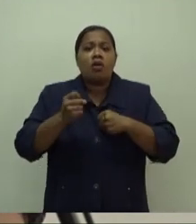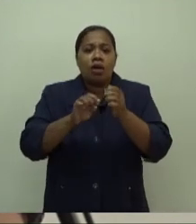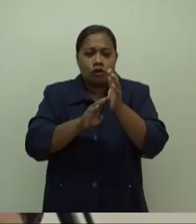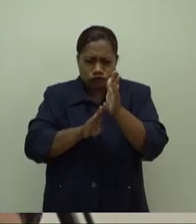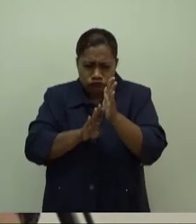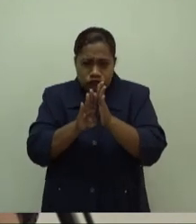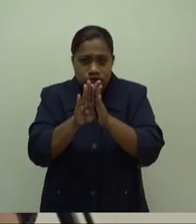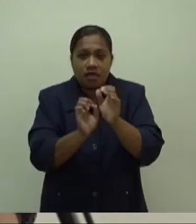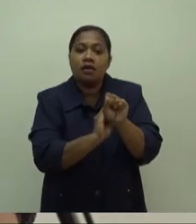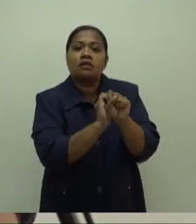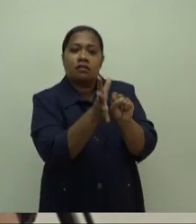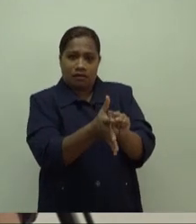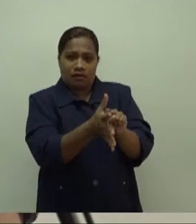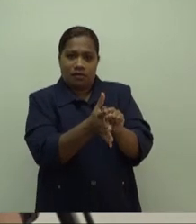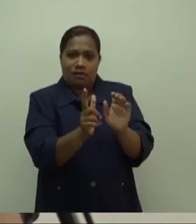world.